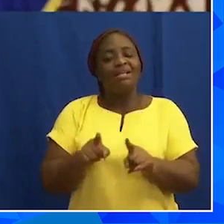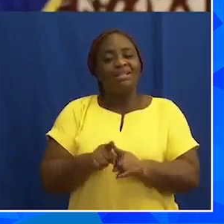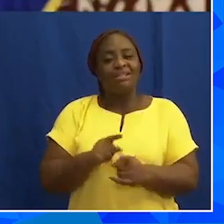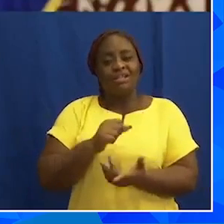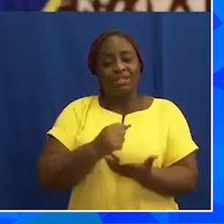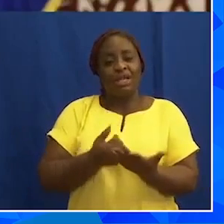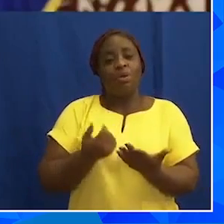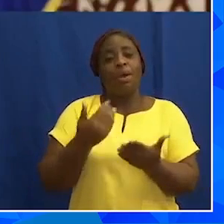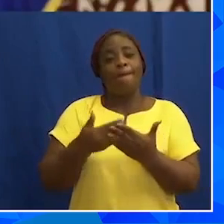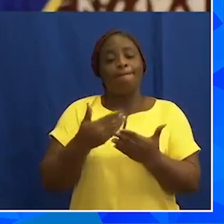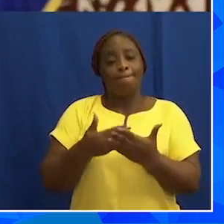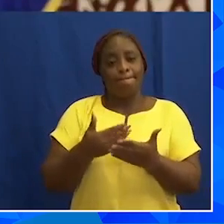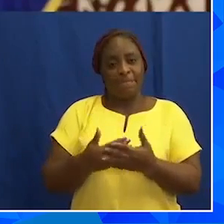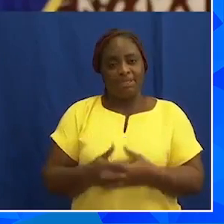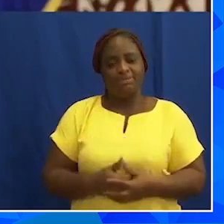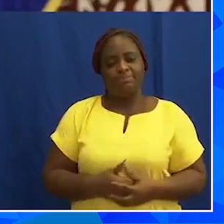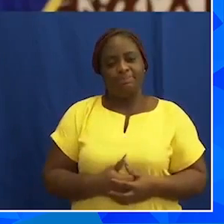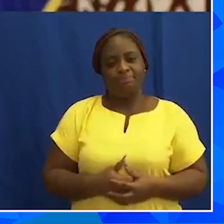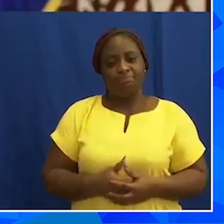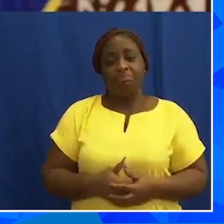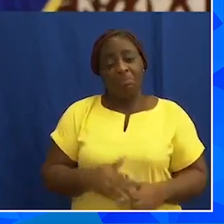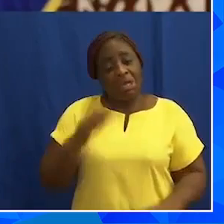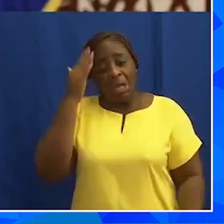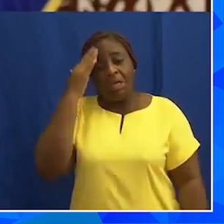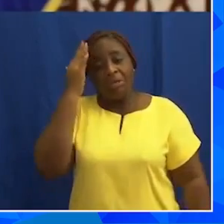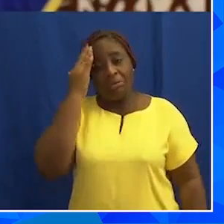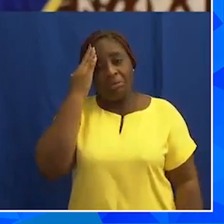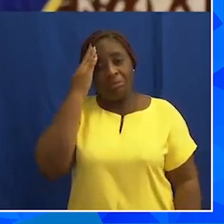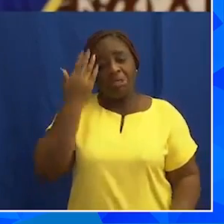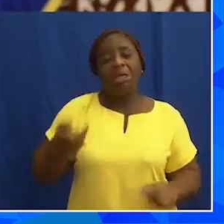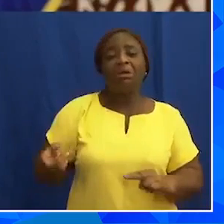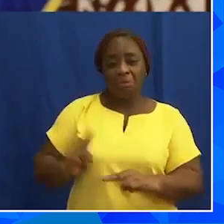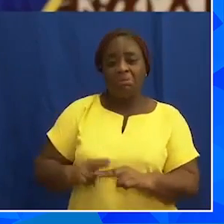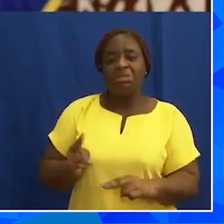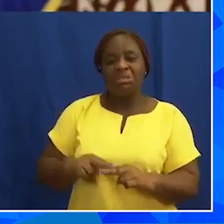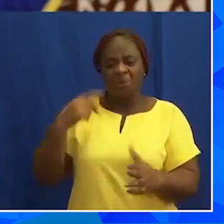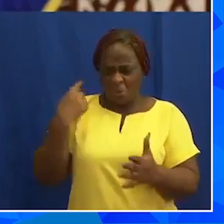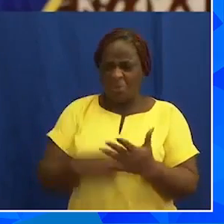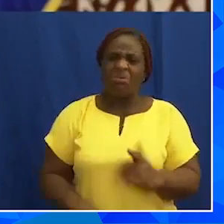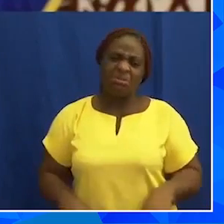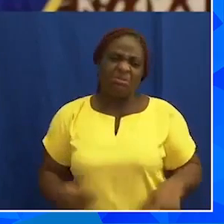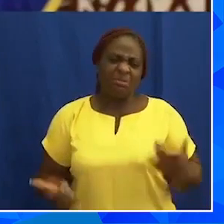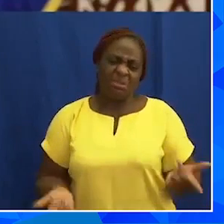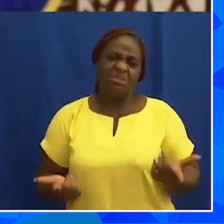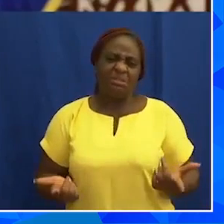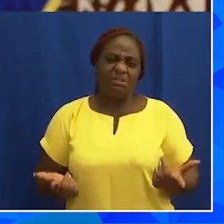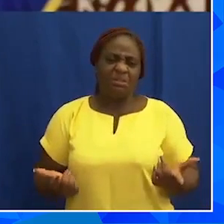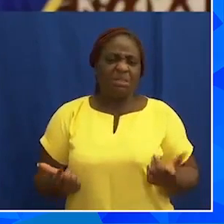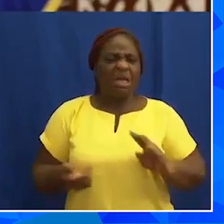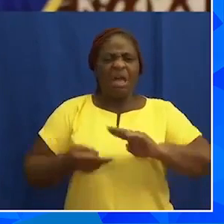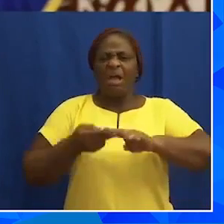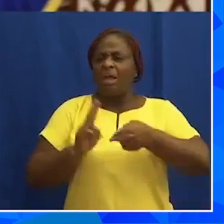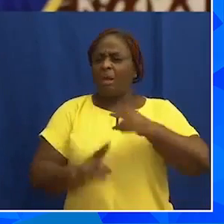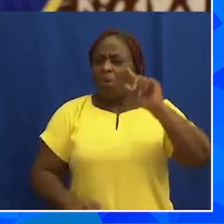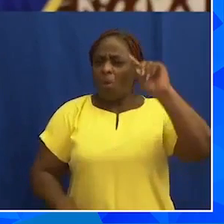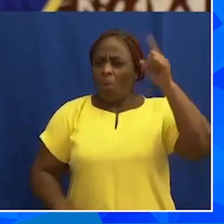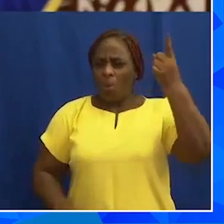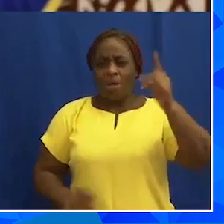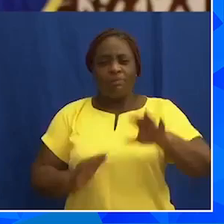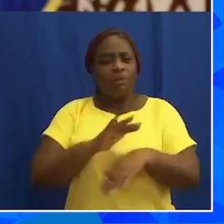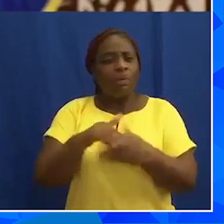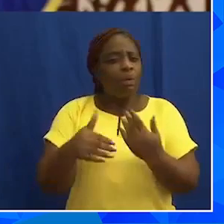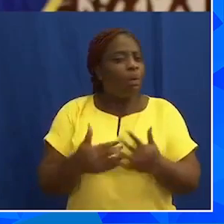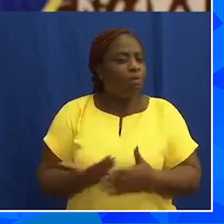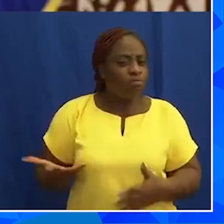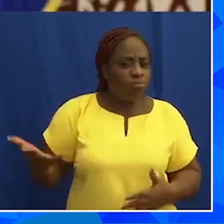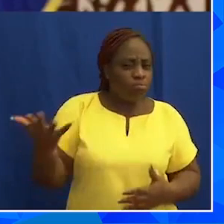currency. I know that the increasing cost of living is the number one concern for all of